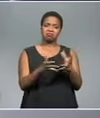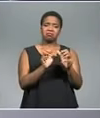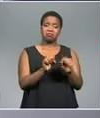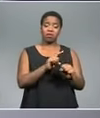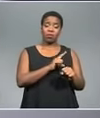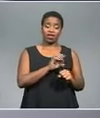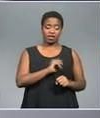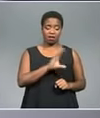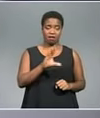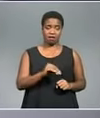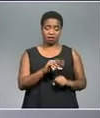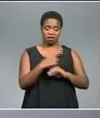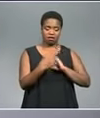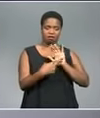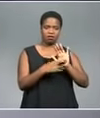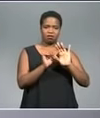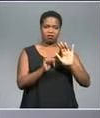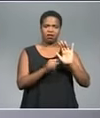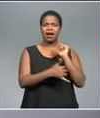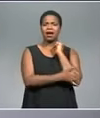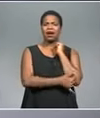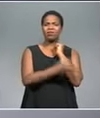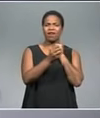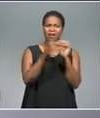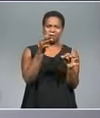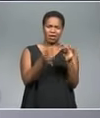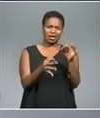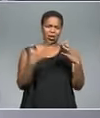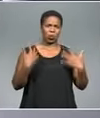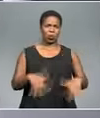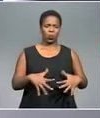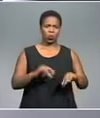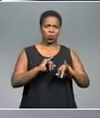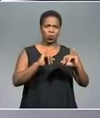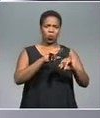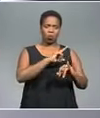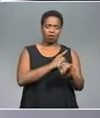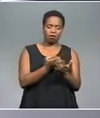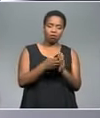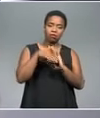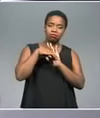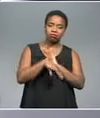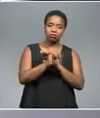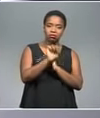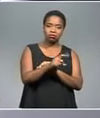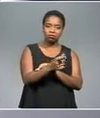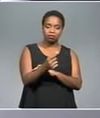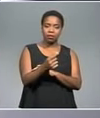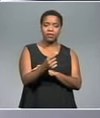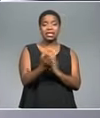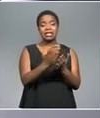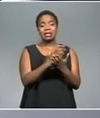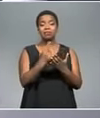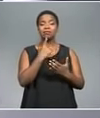ambassador in South Africa. The country is facing a political crisis with an imploding economy, and the opposition leader